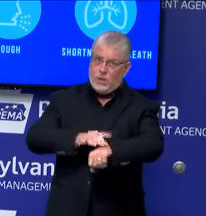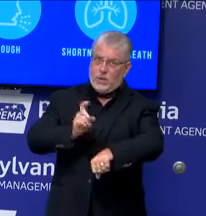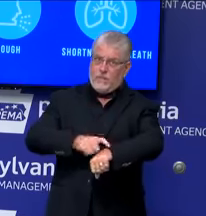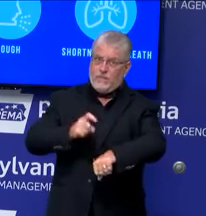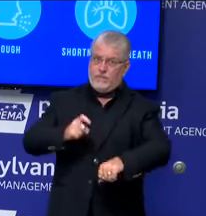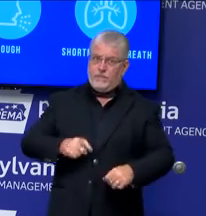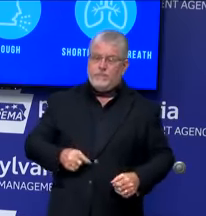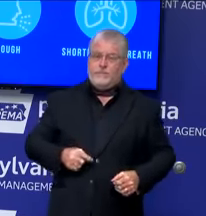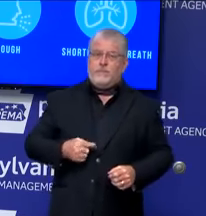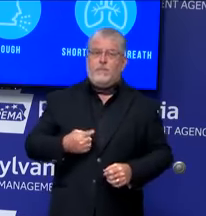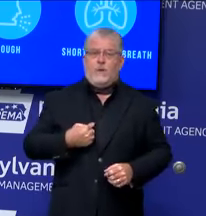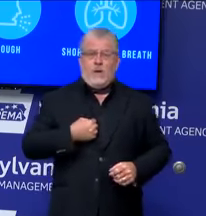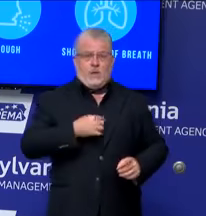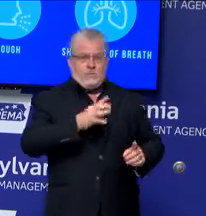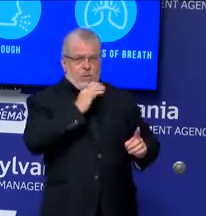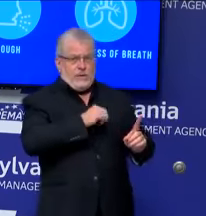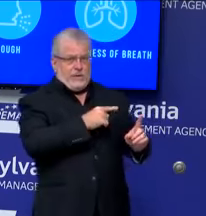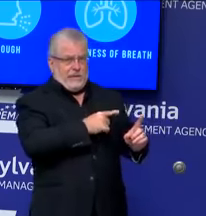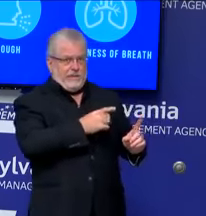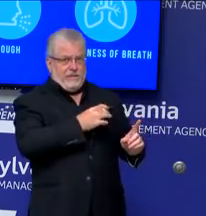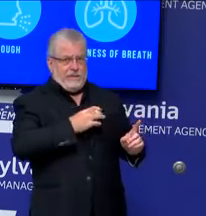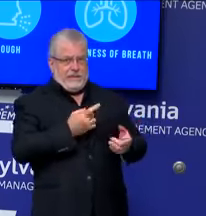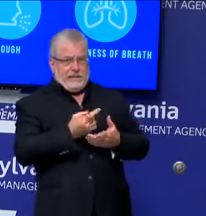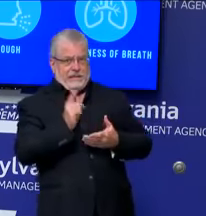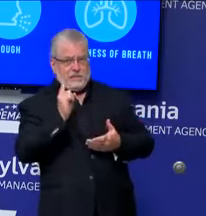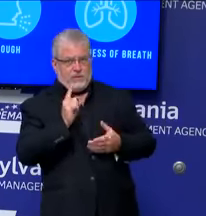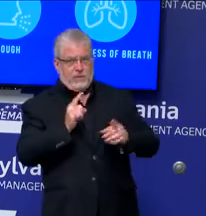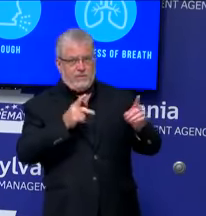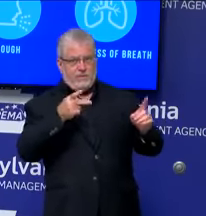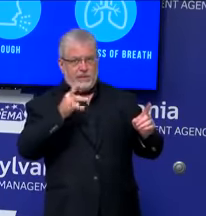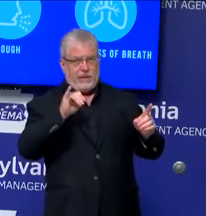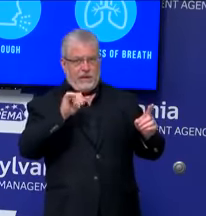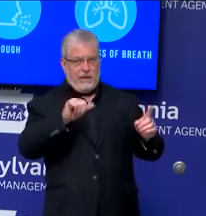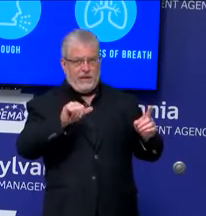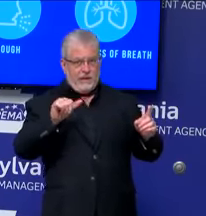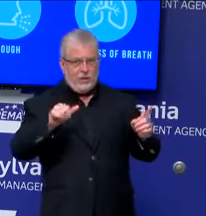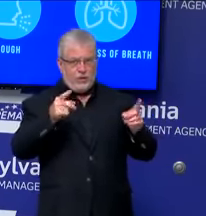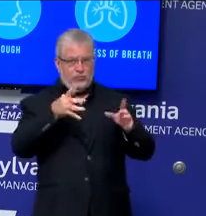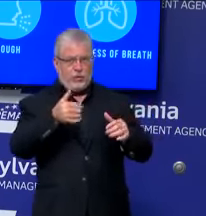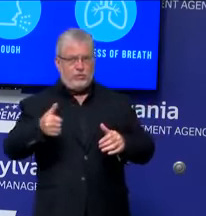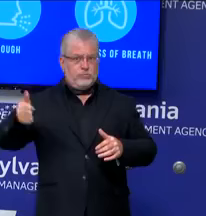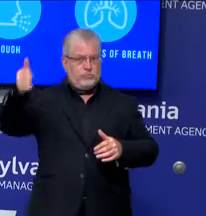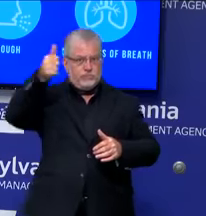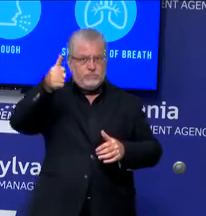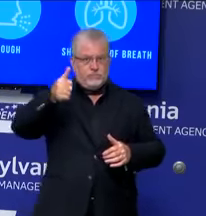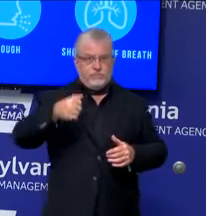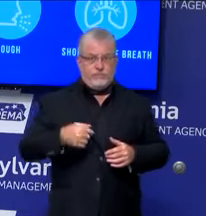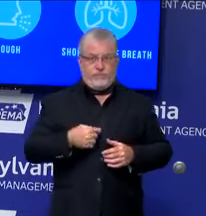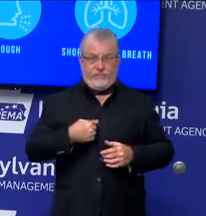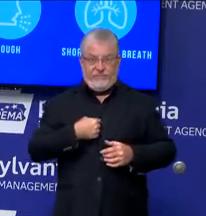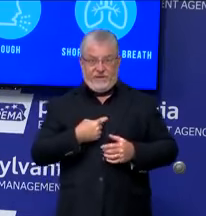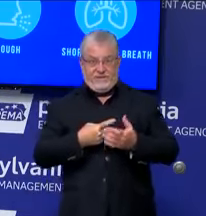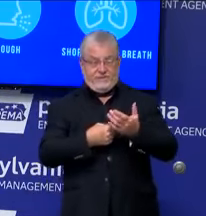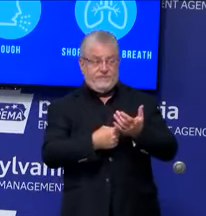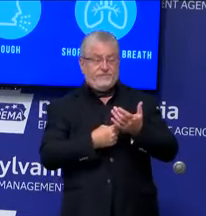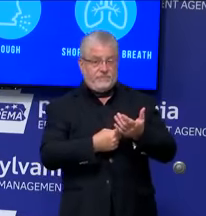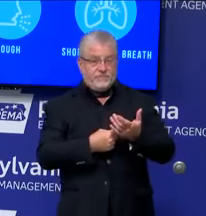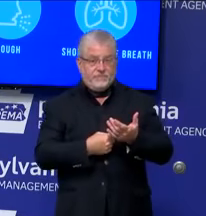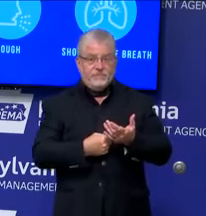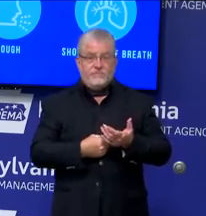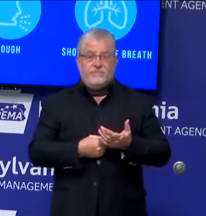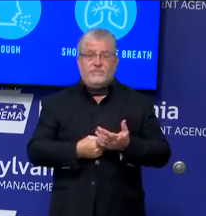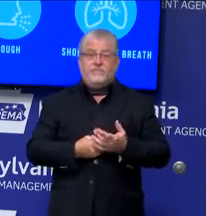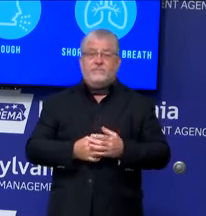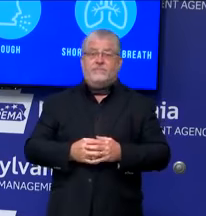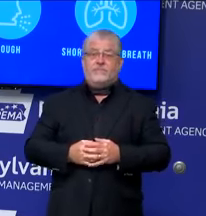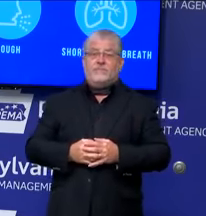So we spoke with PIAA and the director for me a week ago. I know that teams involving